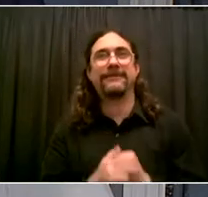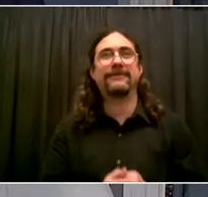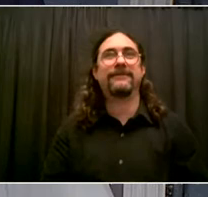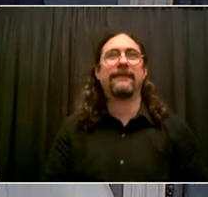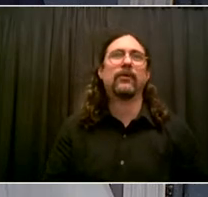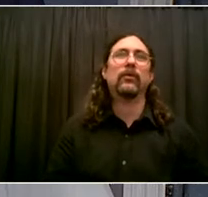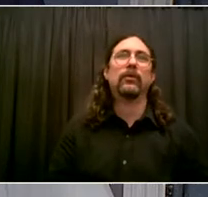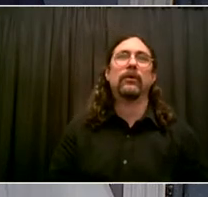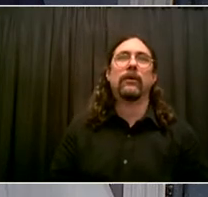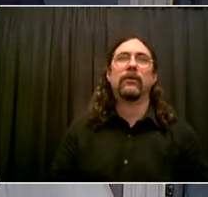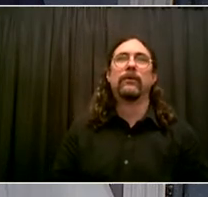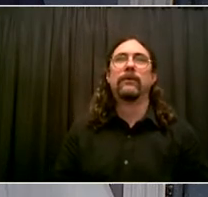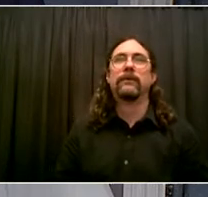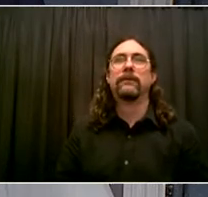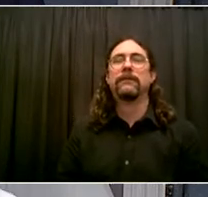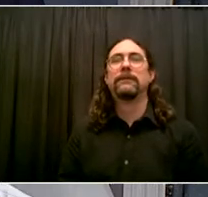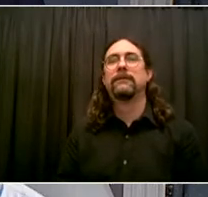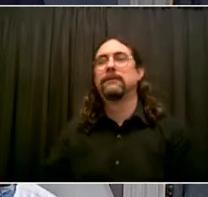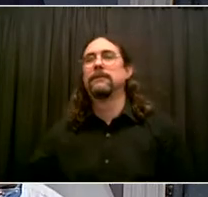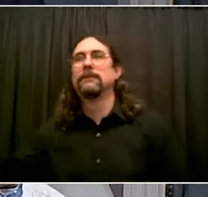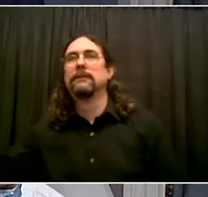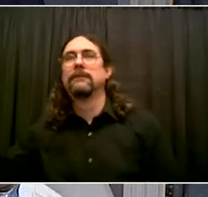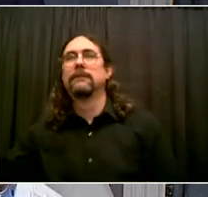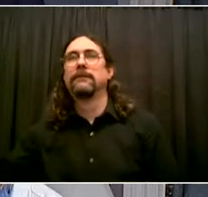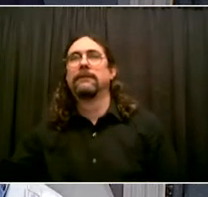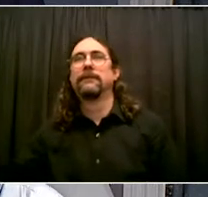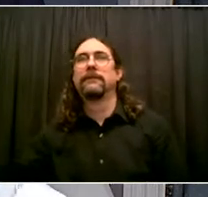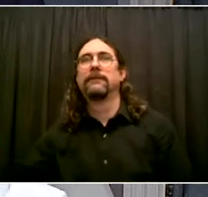Just sterilizing the area with some alcohol.